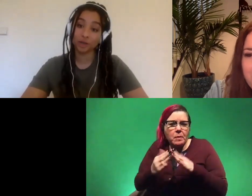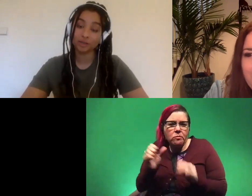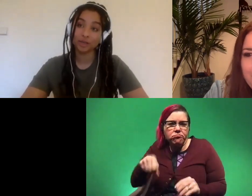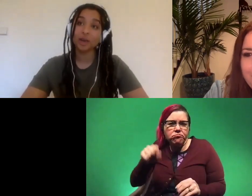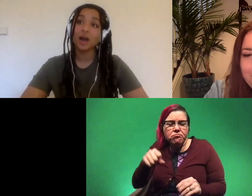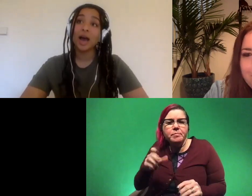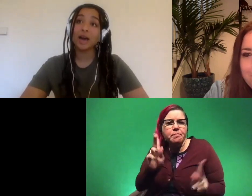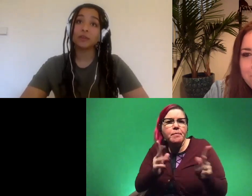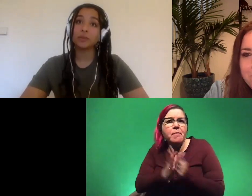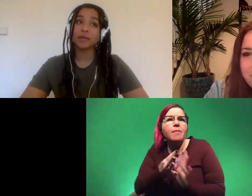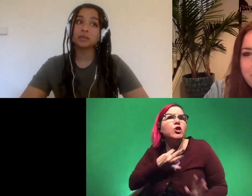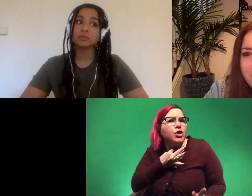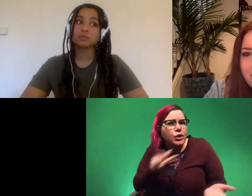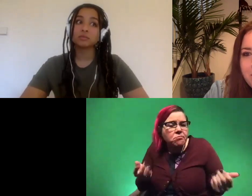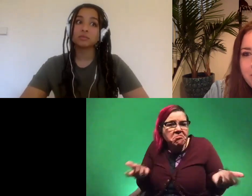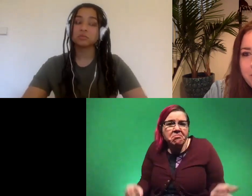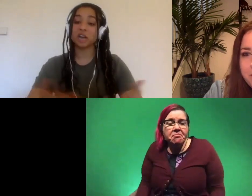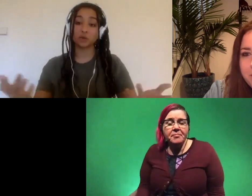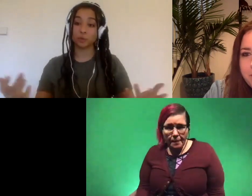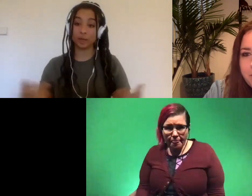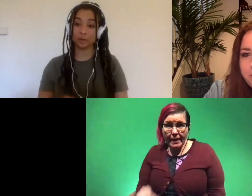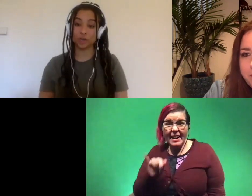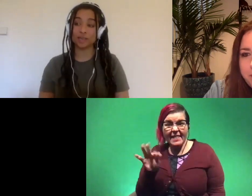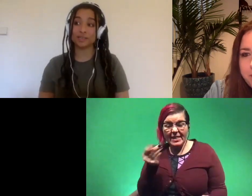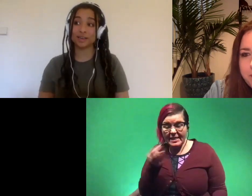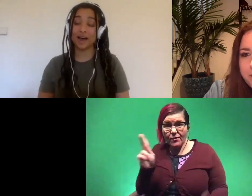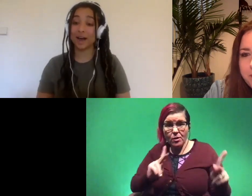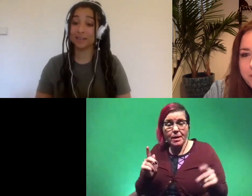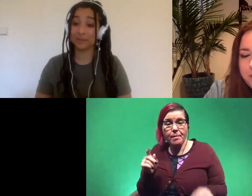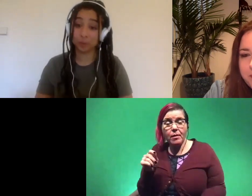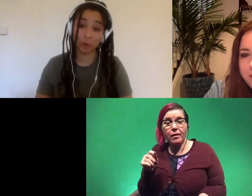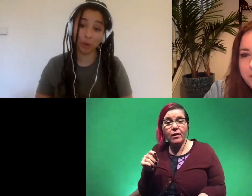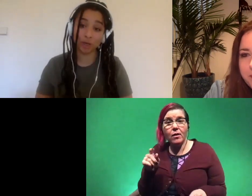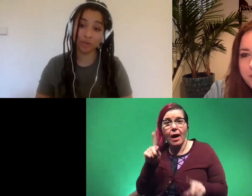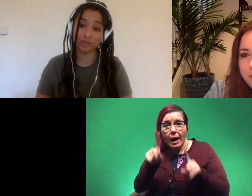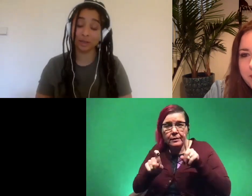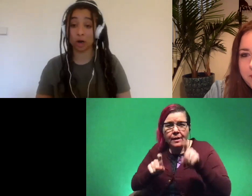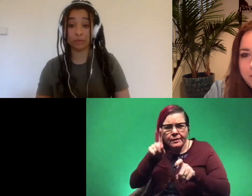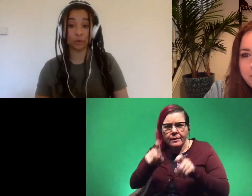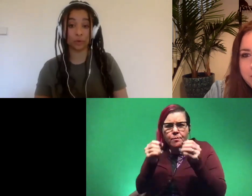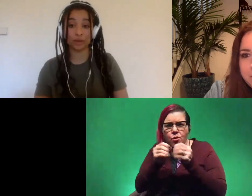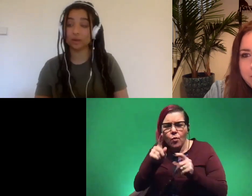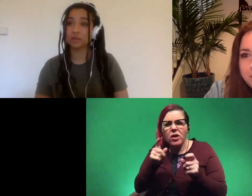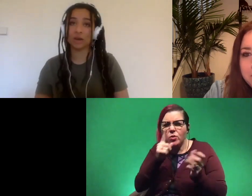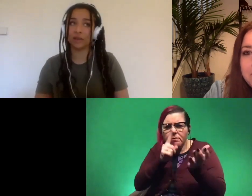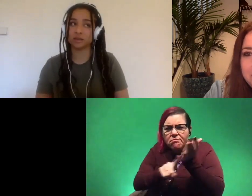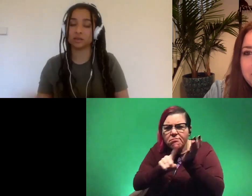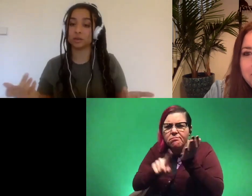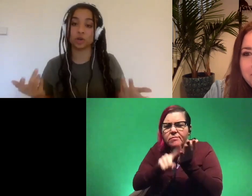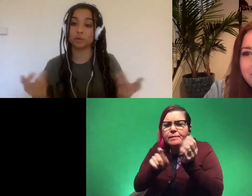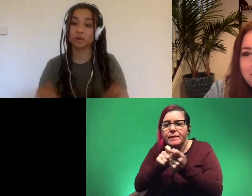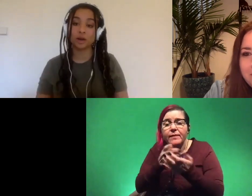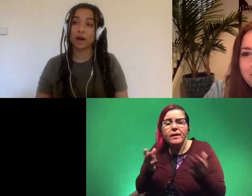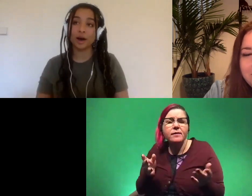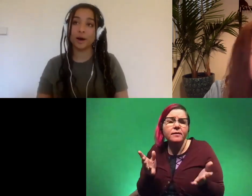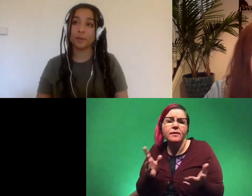curiosity and if it makes several people just ask a few more questions and look up a few more things then i think it's done